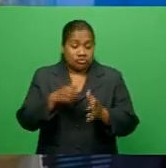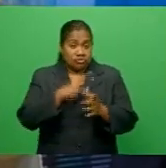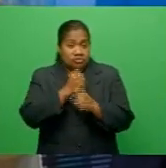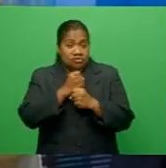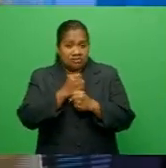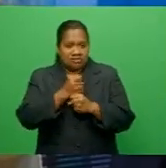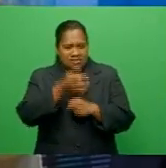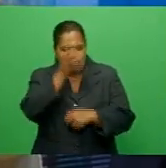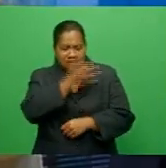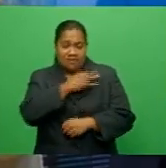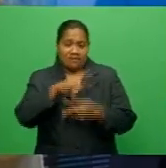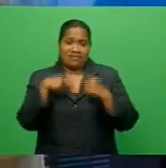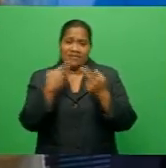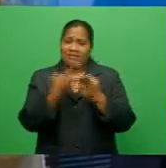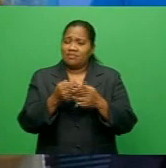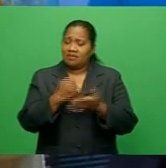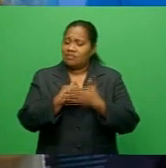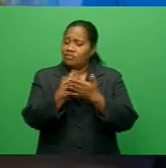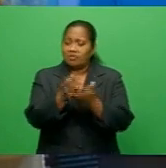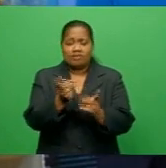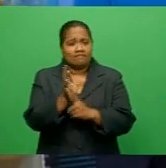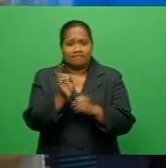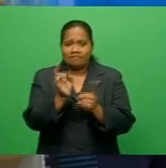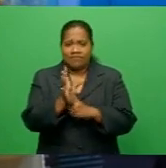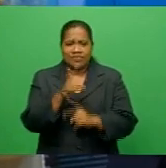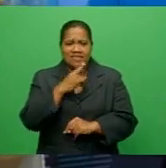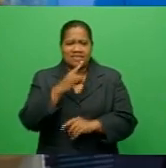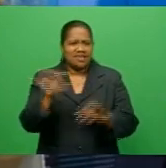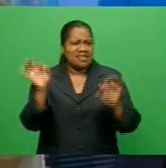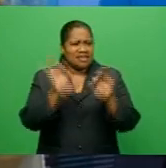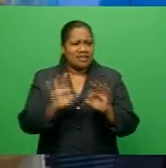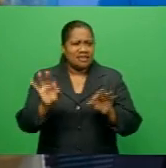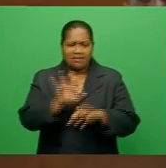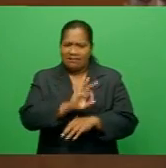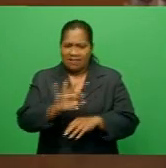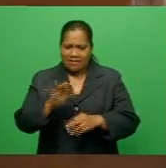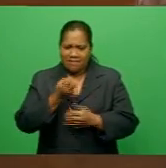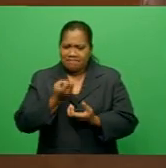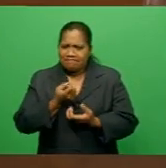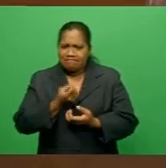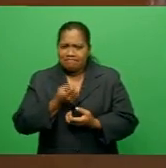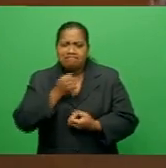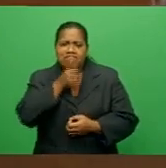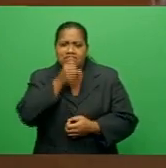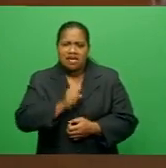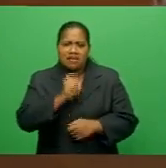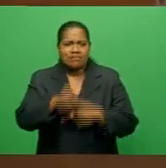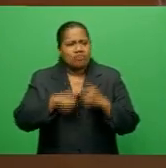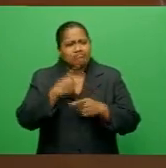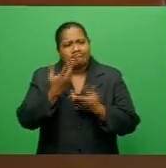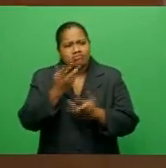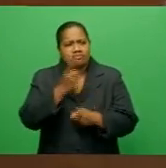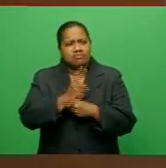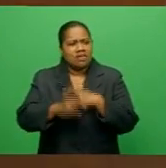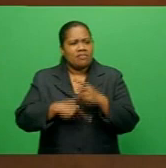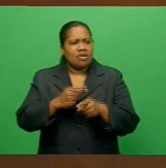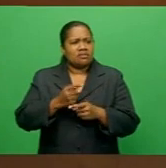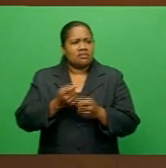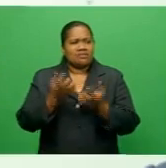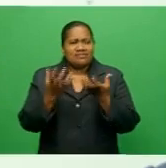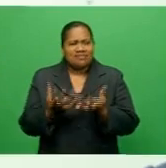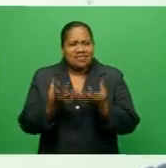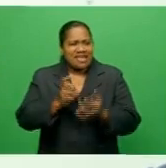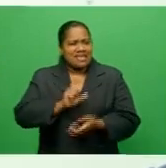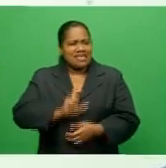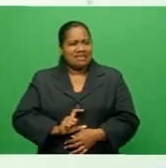vital. He says there's nothing unmanly about talking about prostate and testicular cancer. It is that sort of, that macho